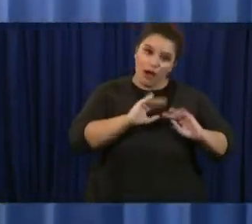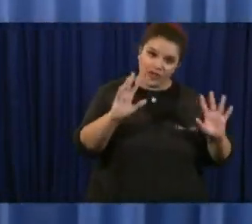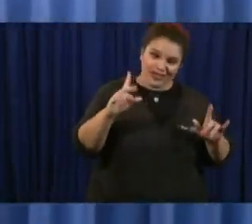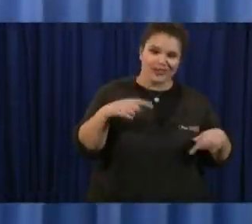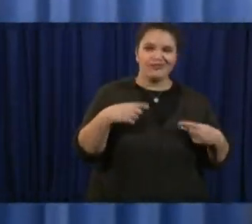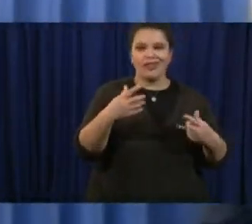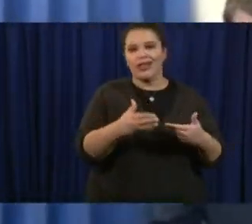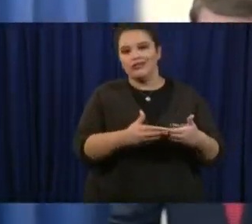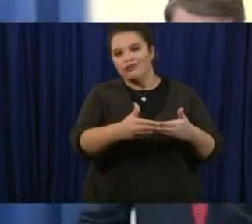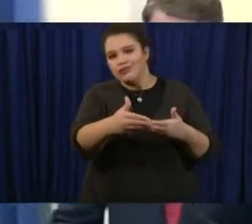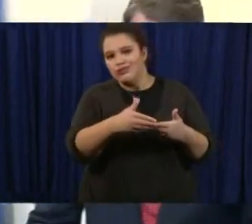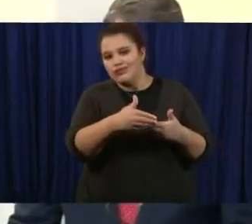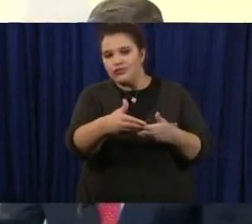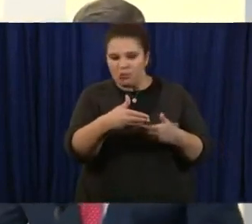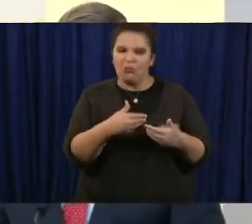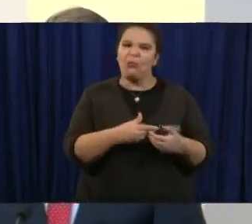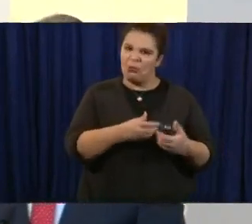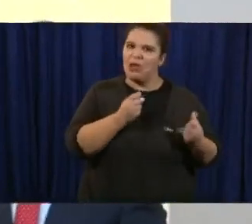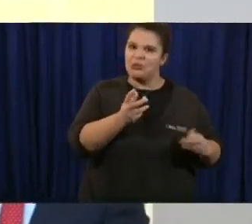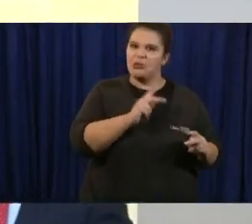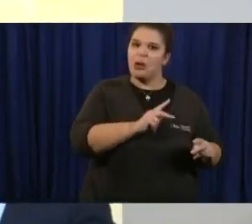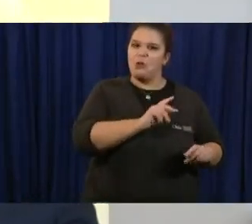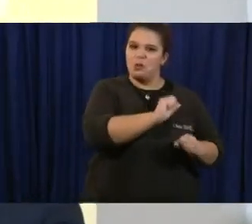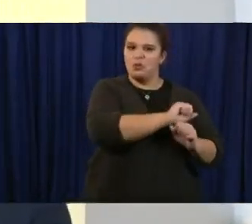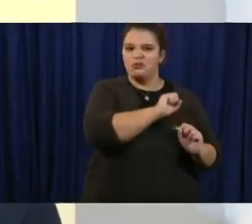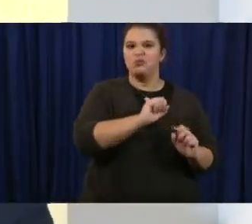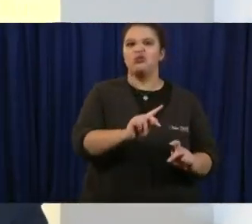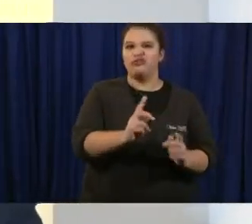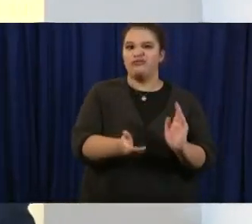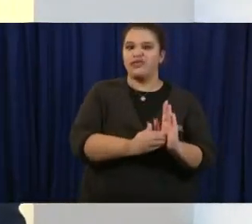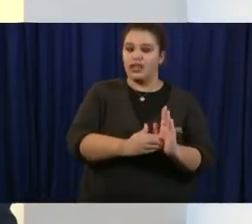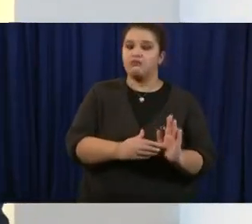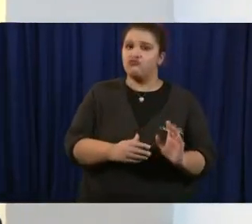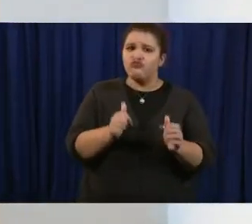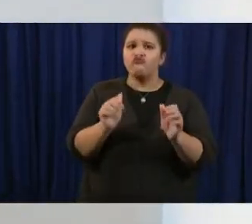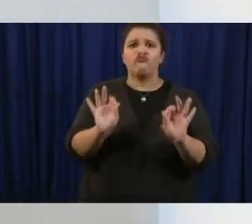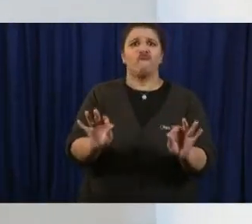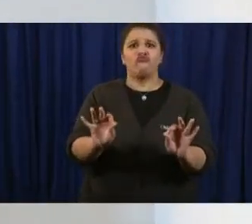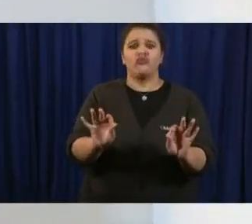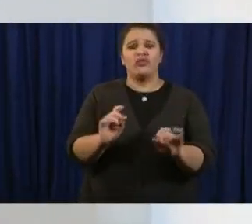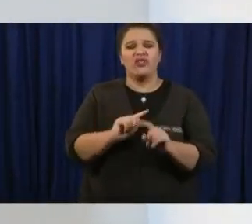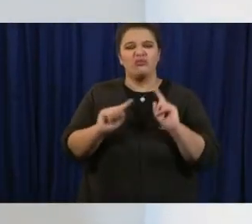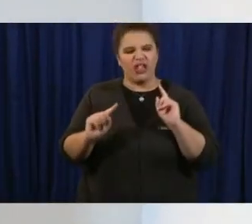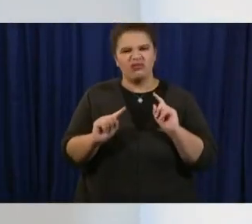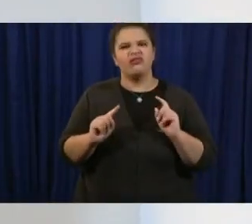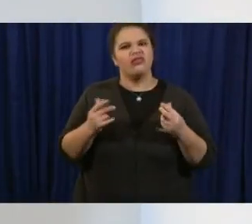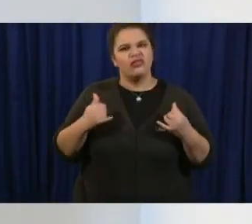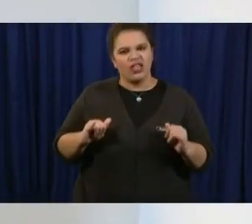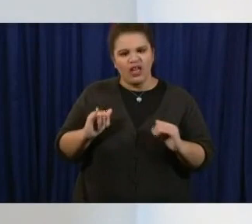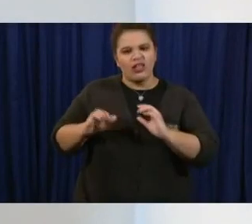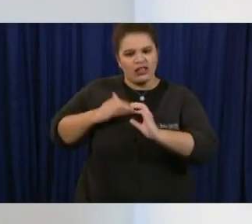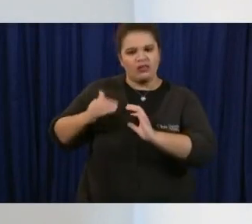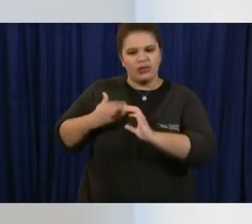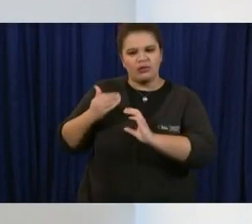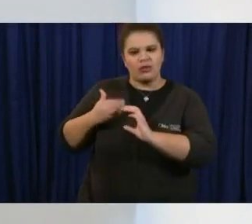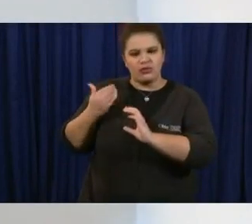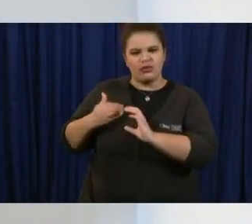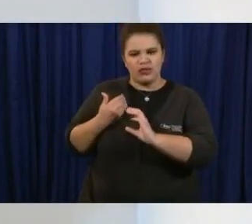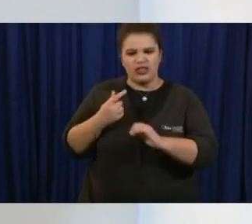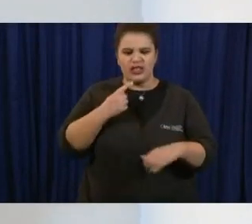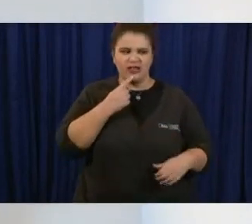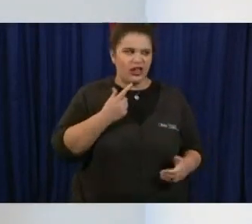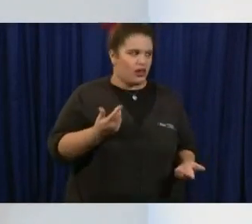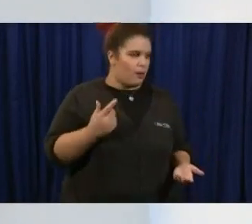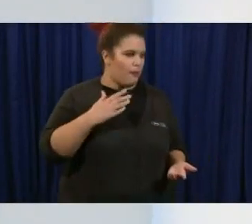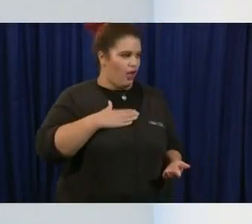next few weeks which is great news but i'm still getting quite a few emails as i think many people are from people who haven't seen any of their unemployment